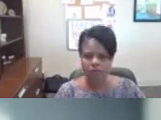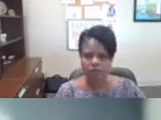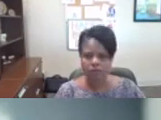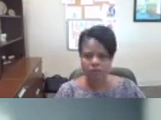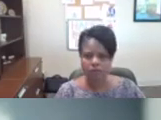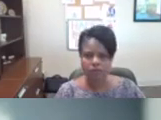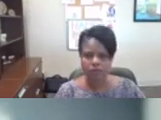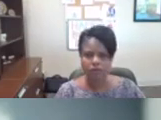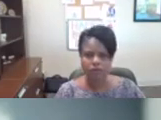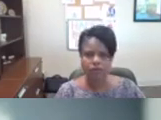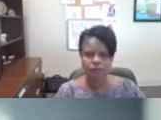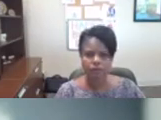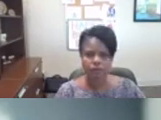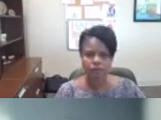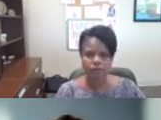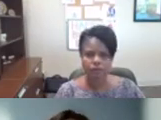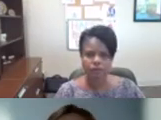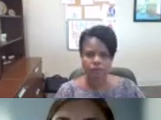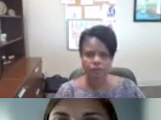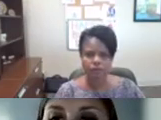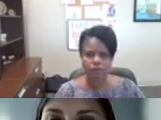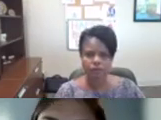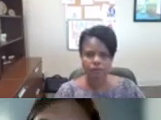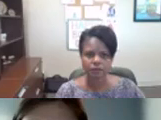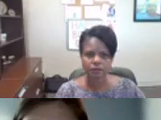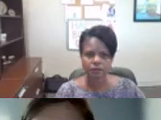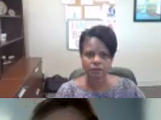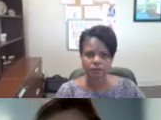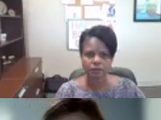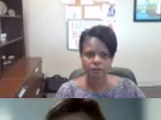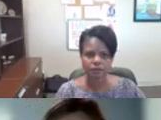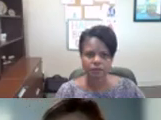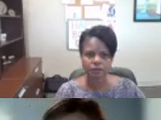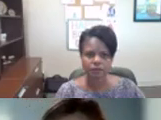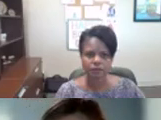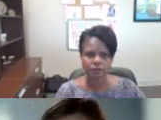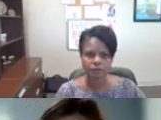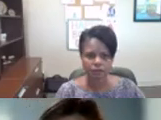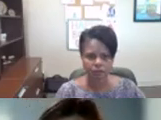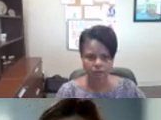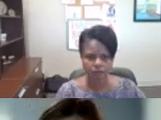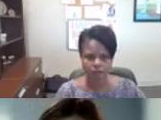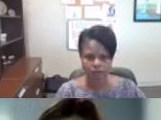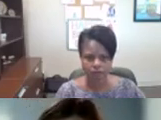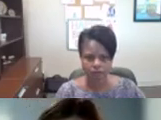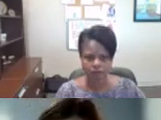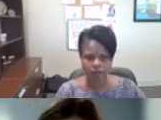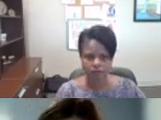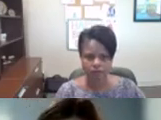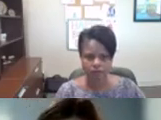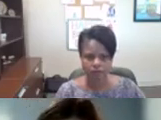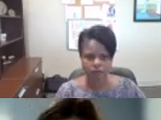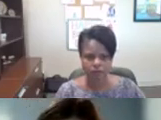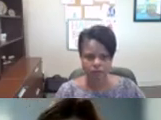for response so the first question we're asking is what do you think are the greatest barriers